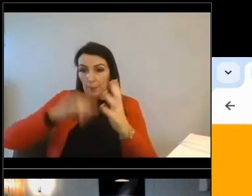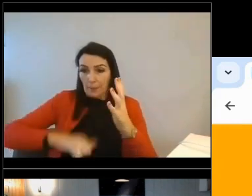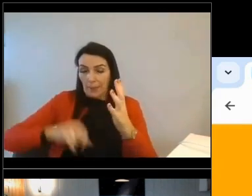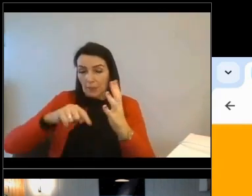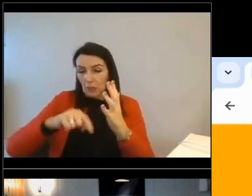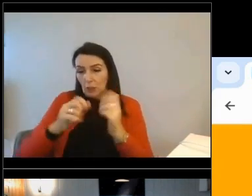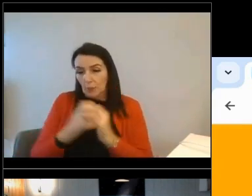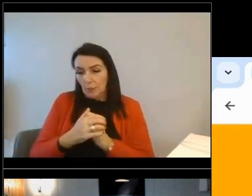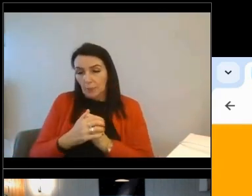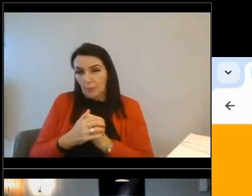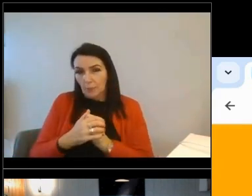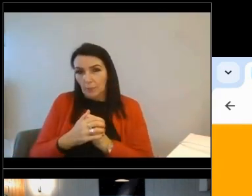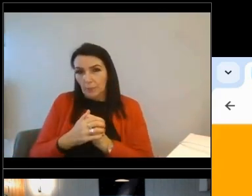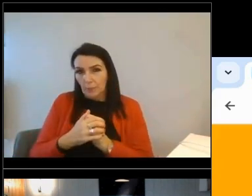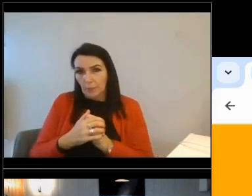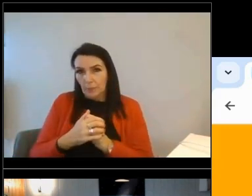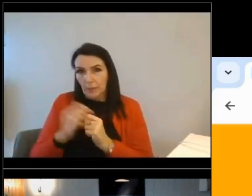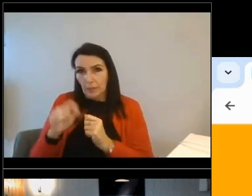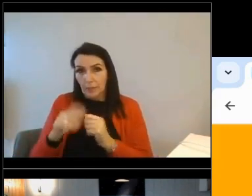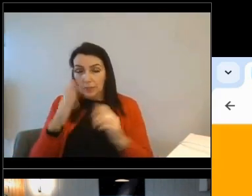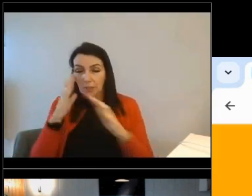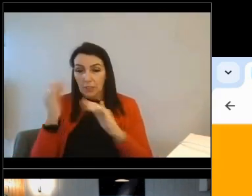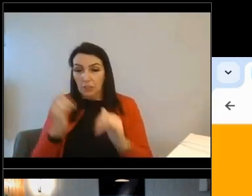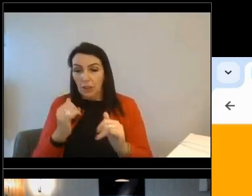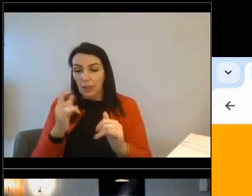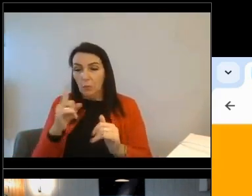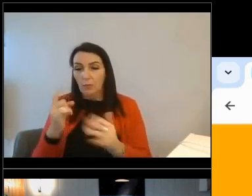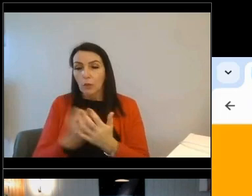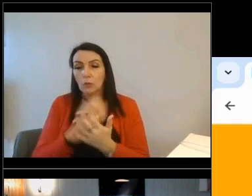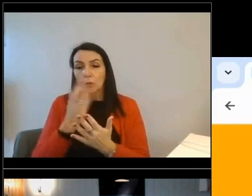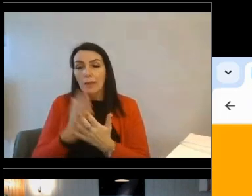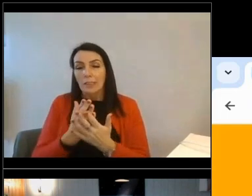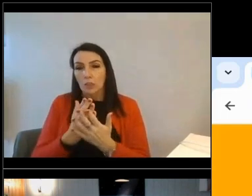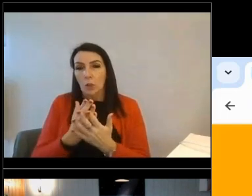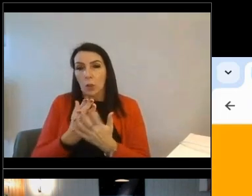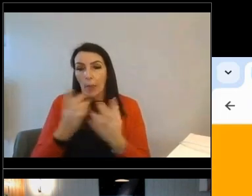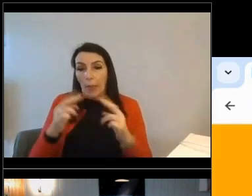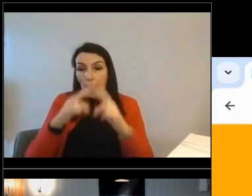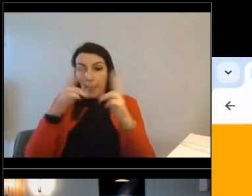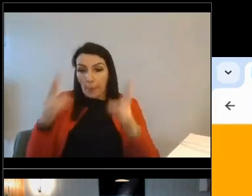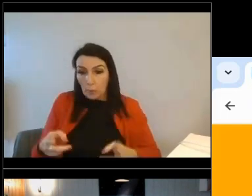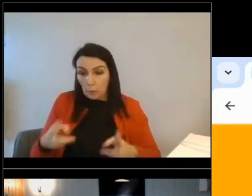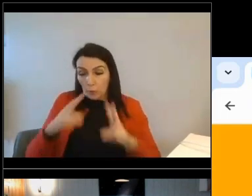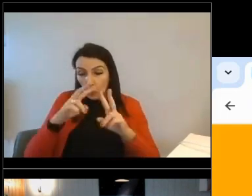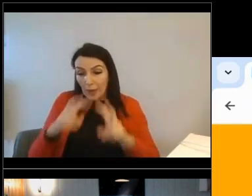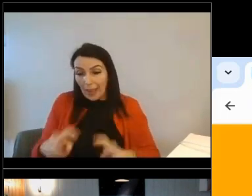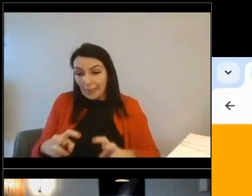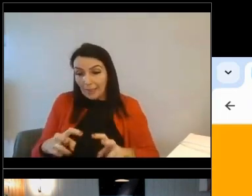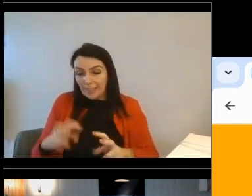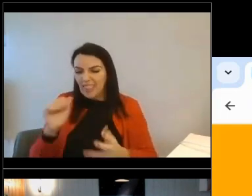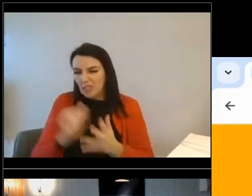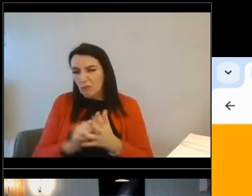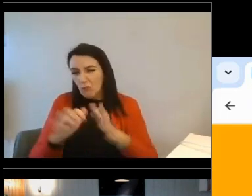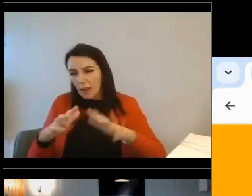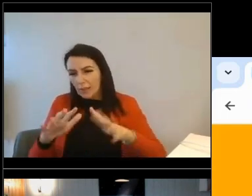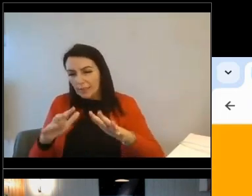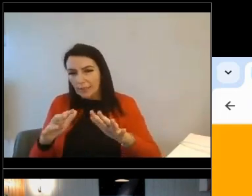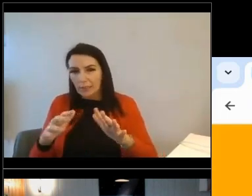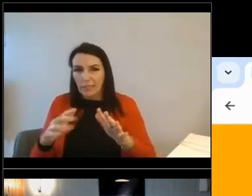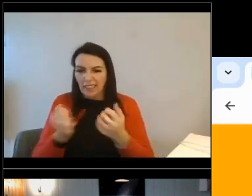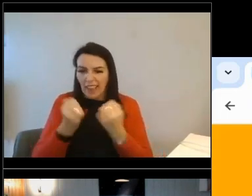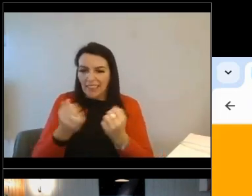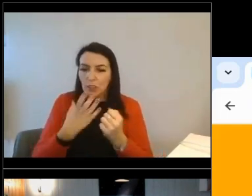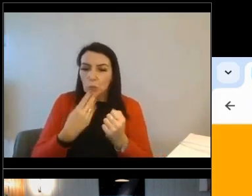And this is a silency check to make sure the property that we're analyzing, we're in the right ballpark in terms of energy usage,